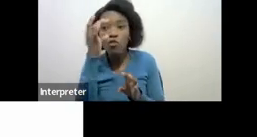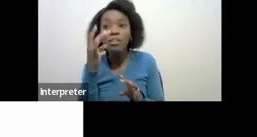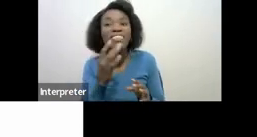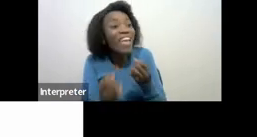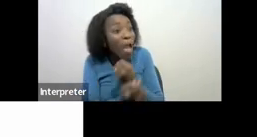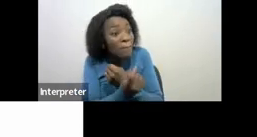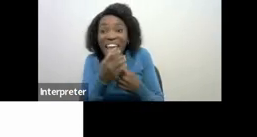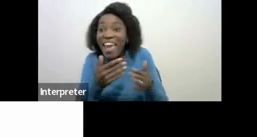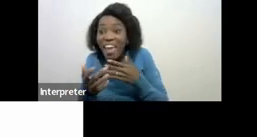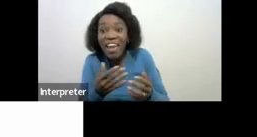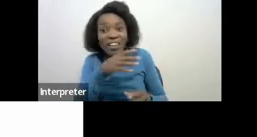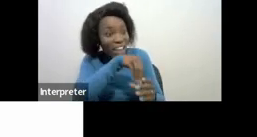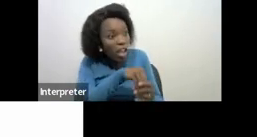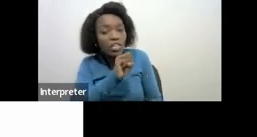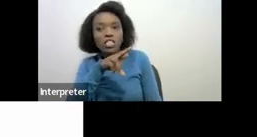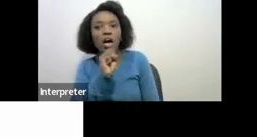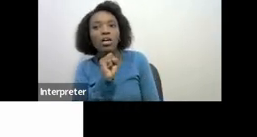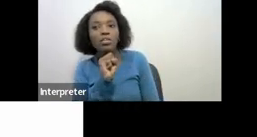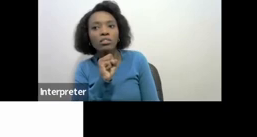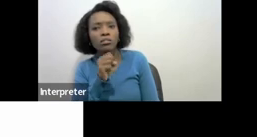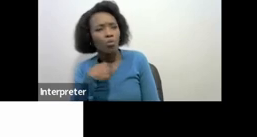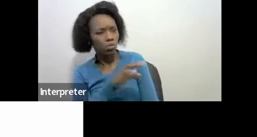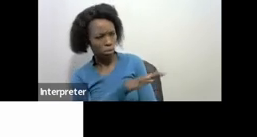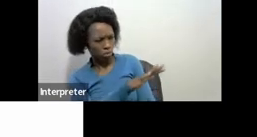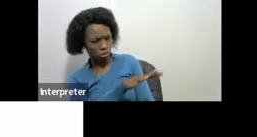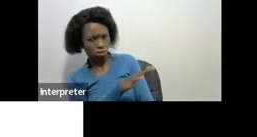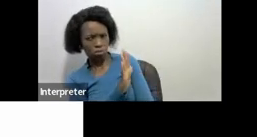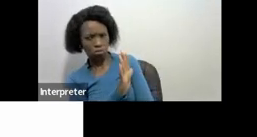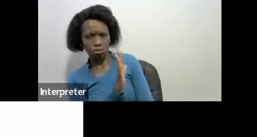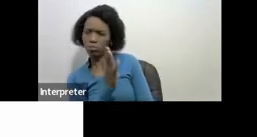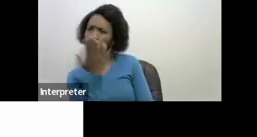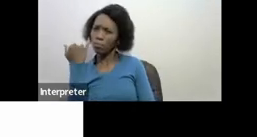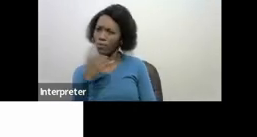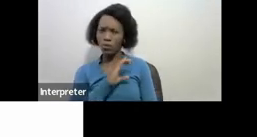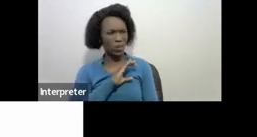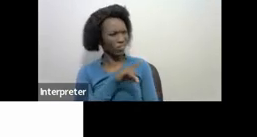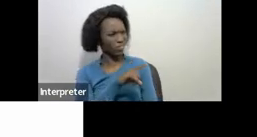sat then we say hold on this is our previous client has been